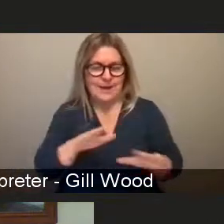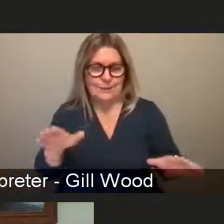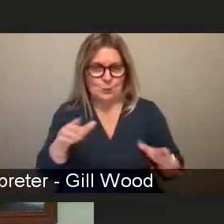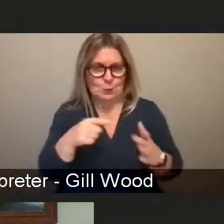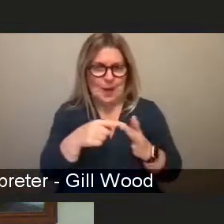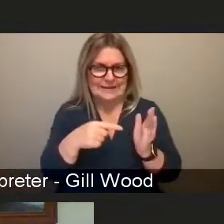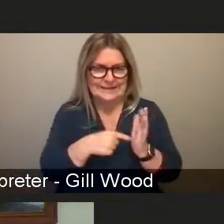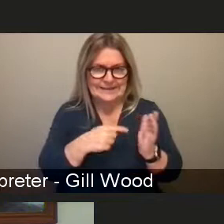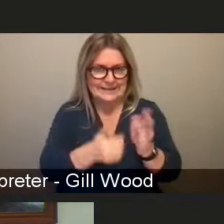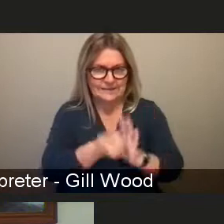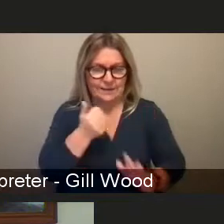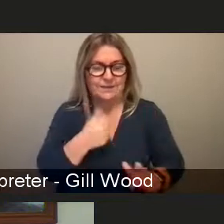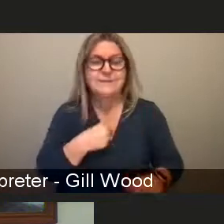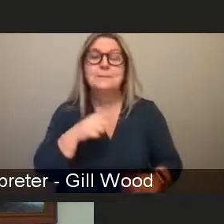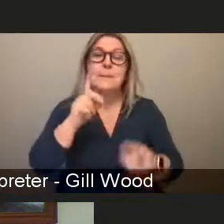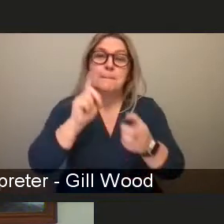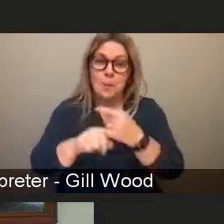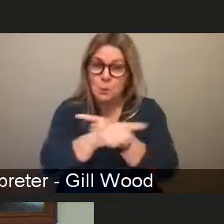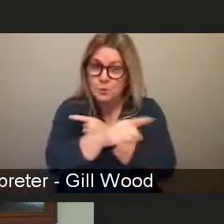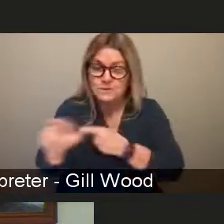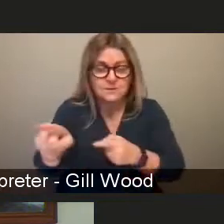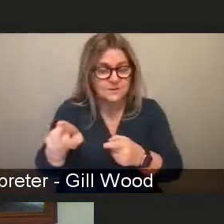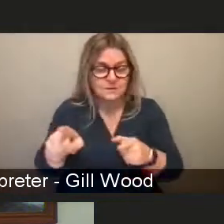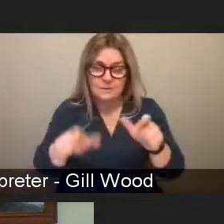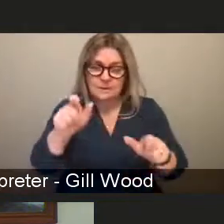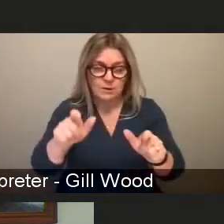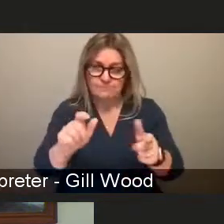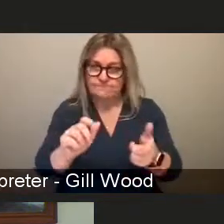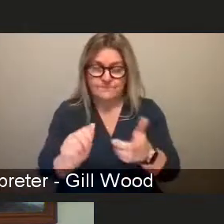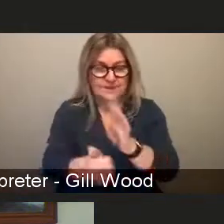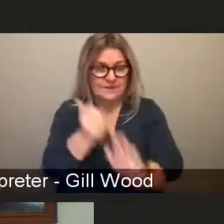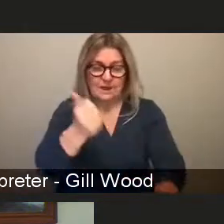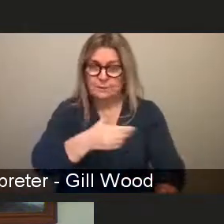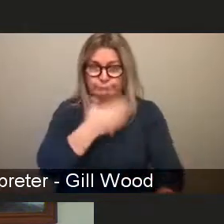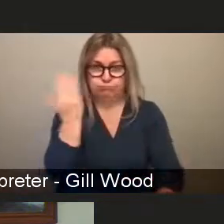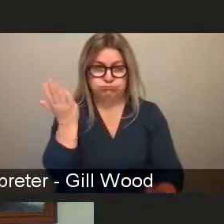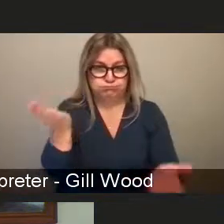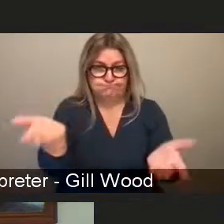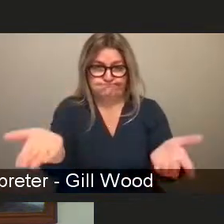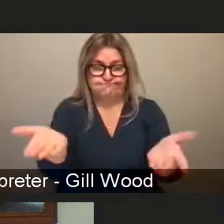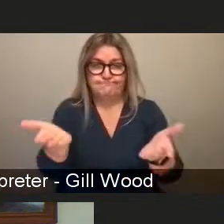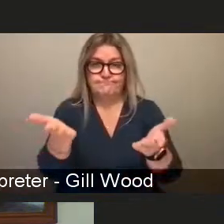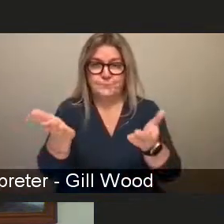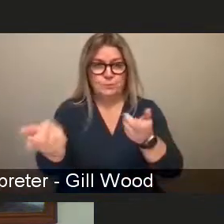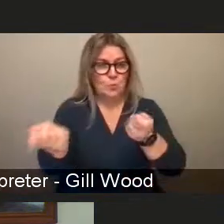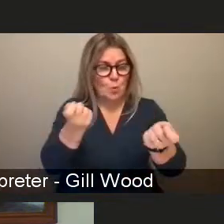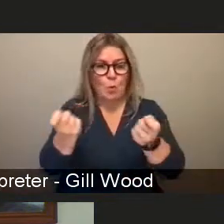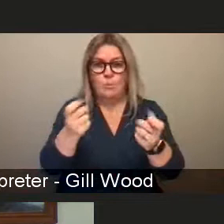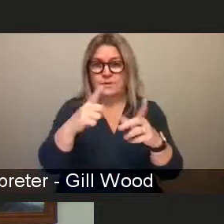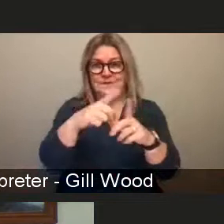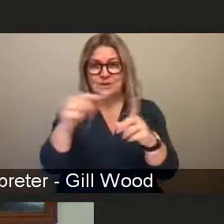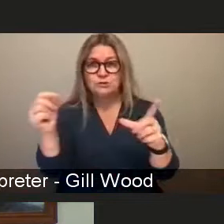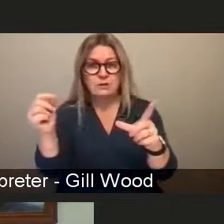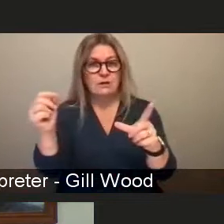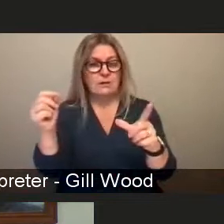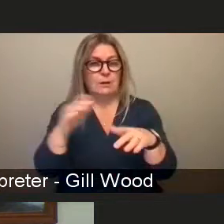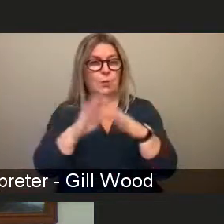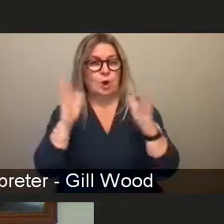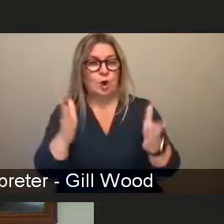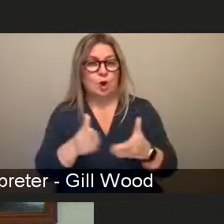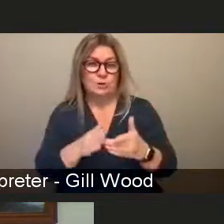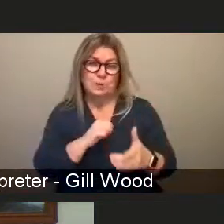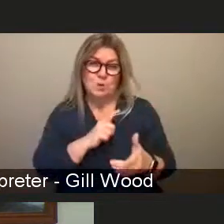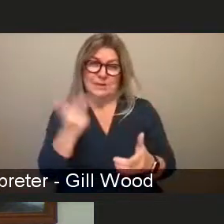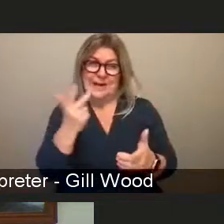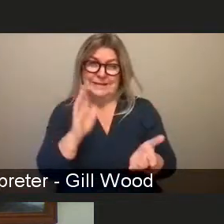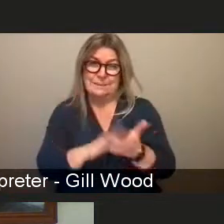the skills to deal with this digital world because it was kind of over the last 18 months a lot of it has been